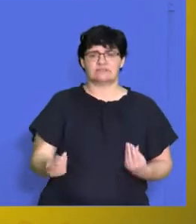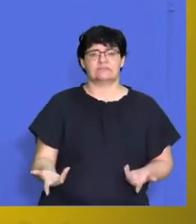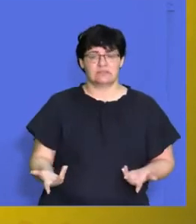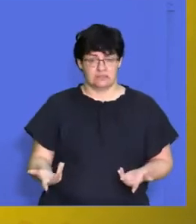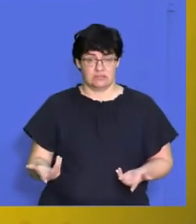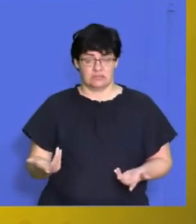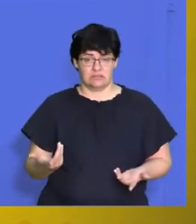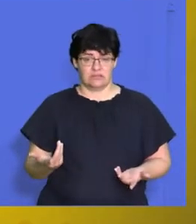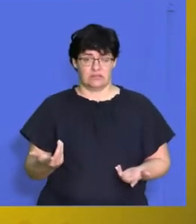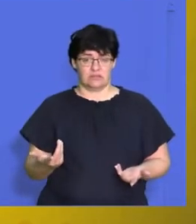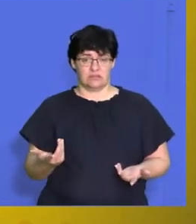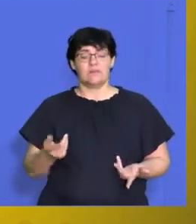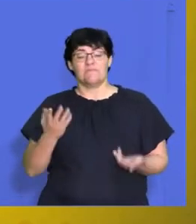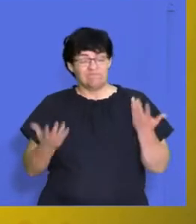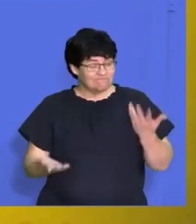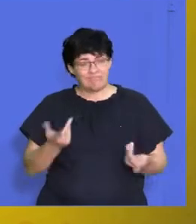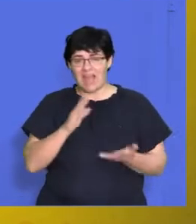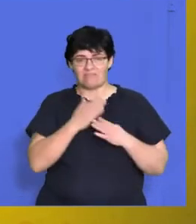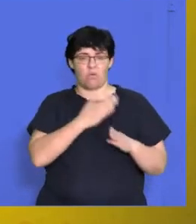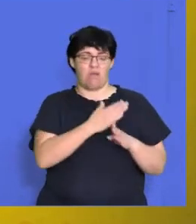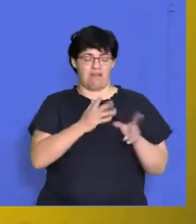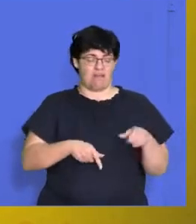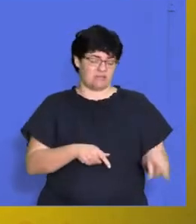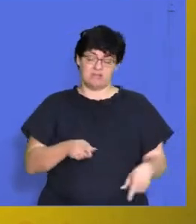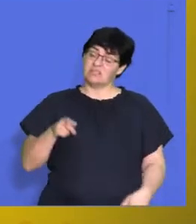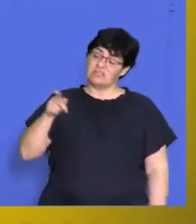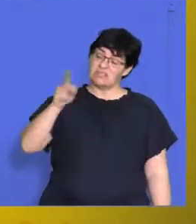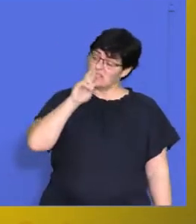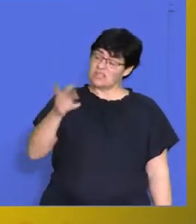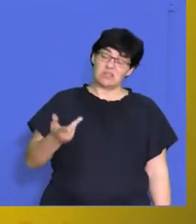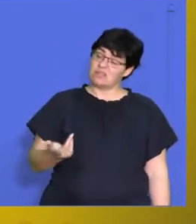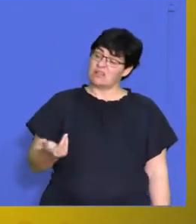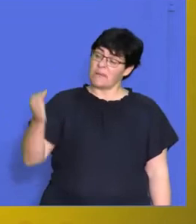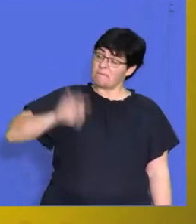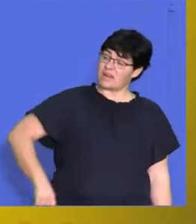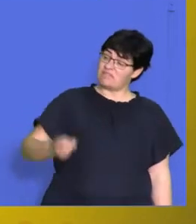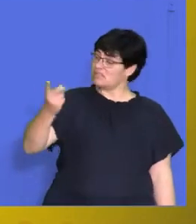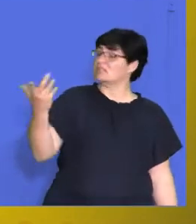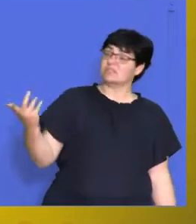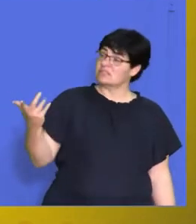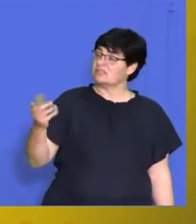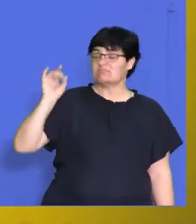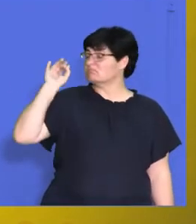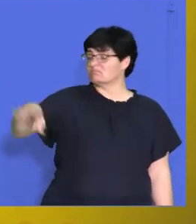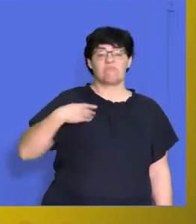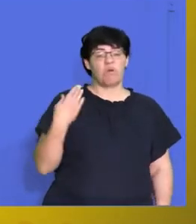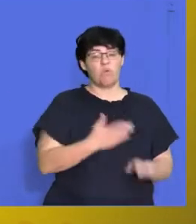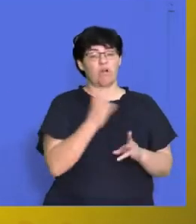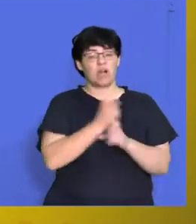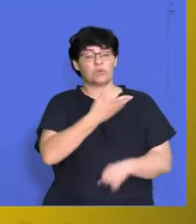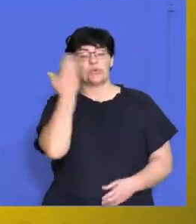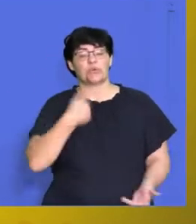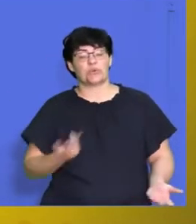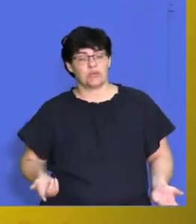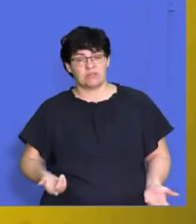benefits and then you might have workers that say, well, seeing that I'm not getting such an amazing fringe benefit, then I'm not going to work harder